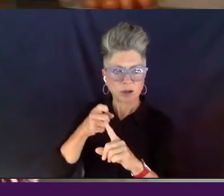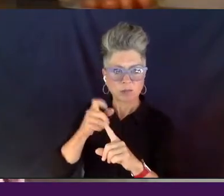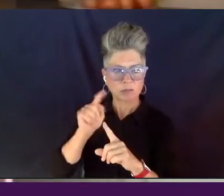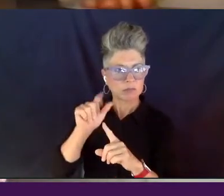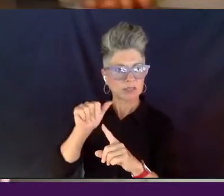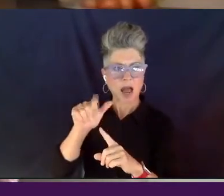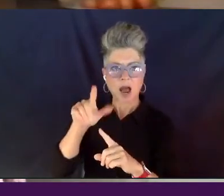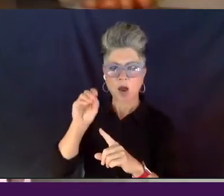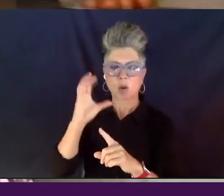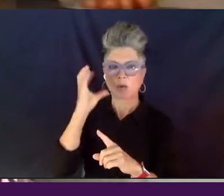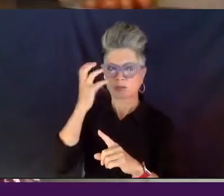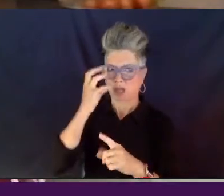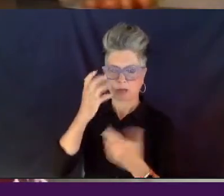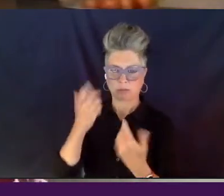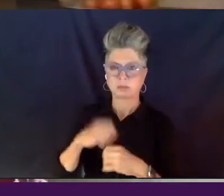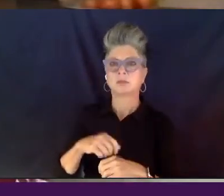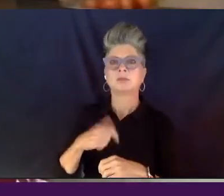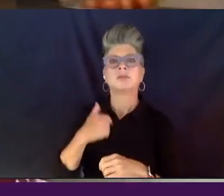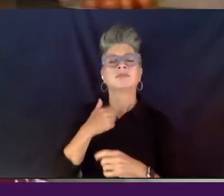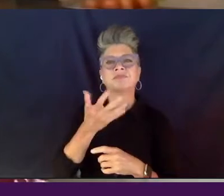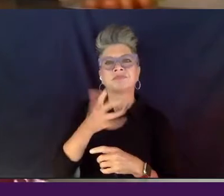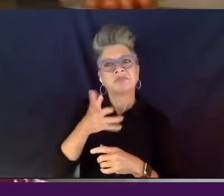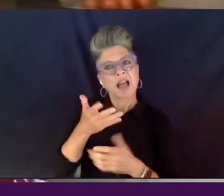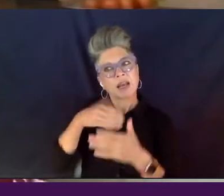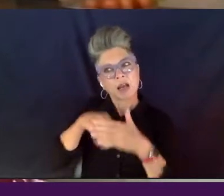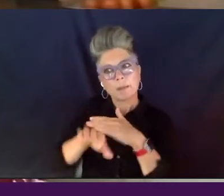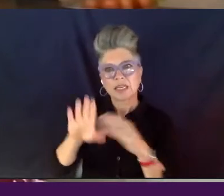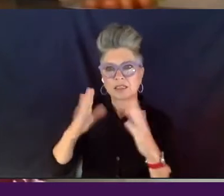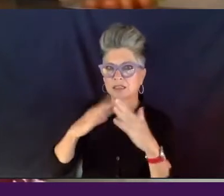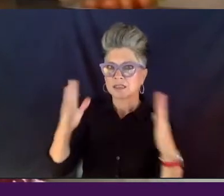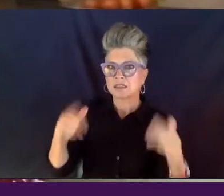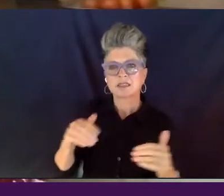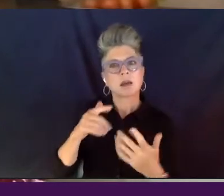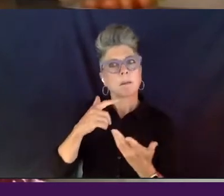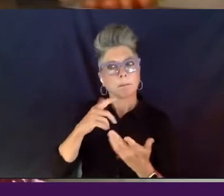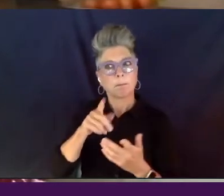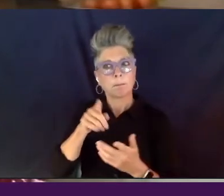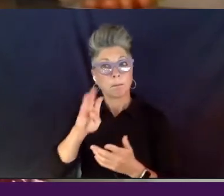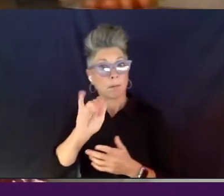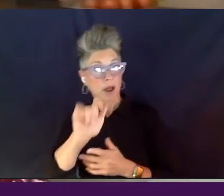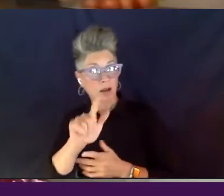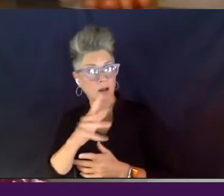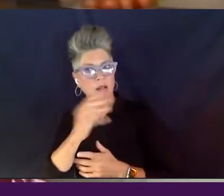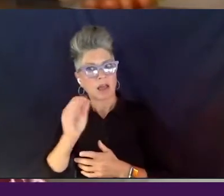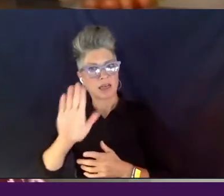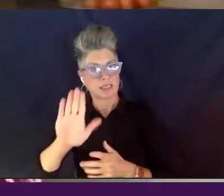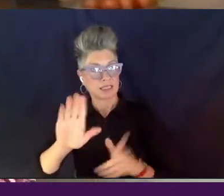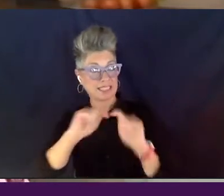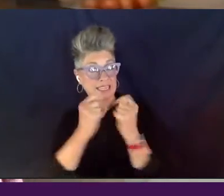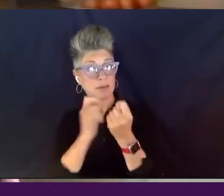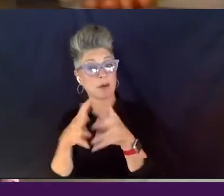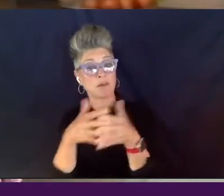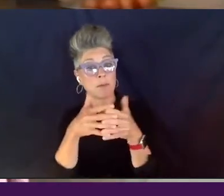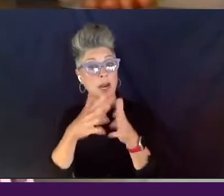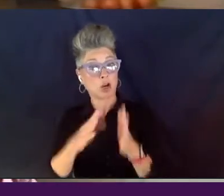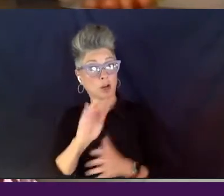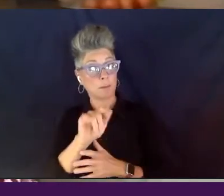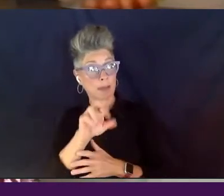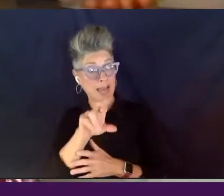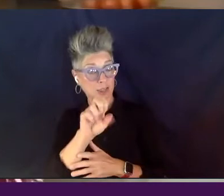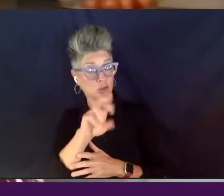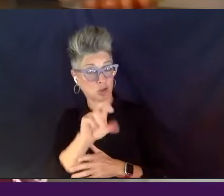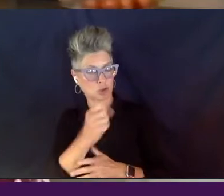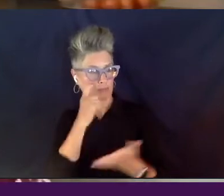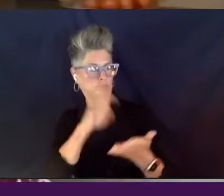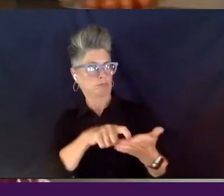And so it kind of got me into the, into the system onto the radar of Michael and the team over there at American Masters. So I, I